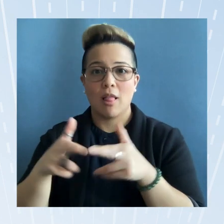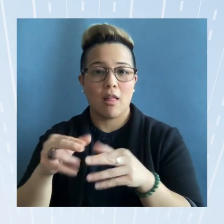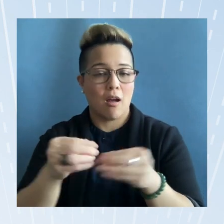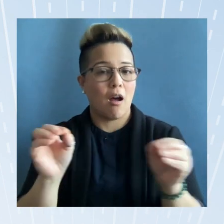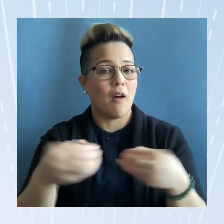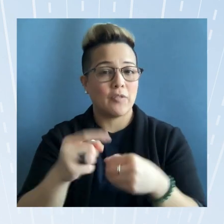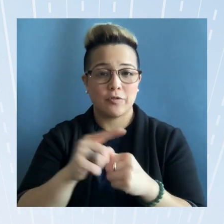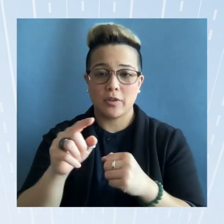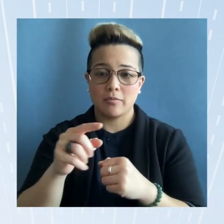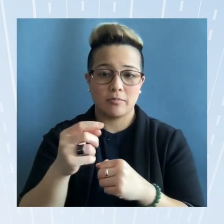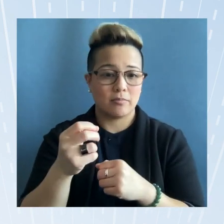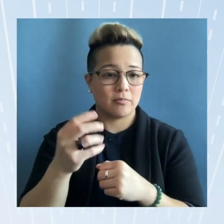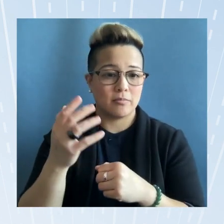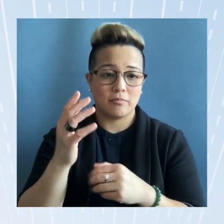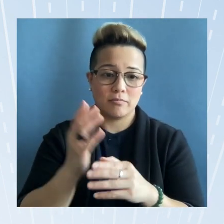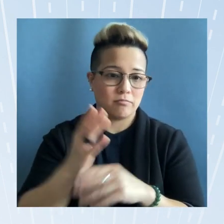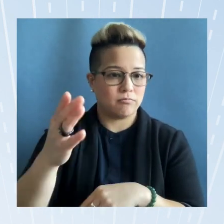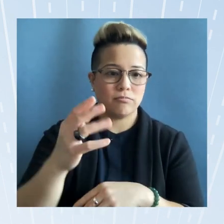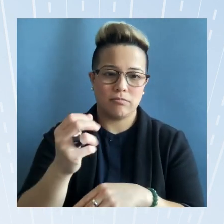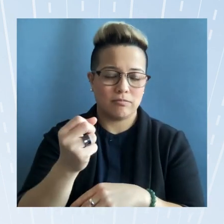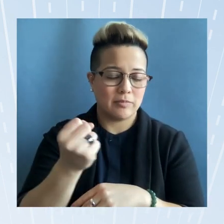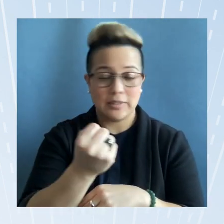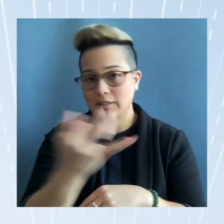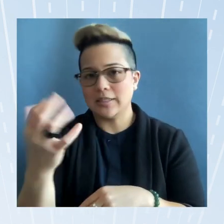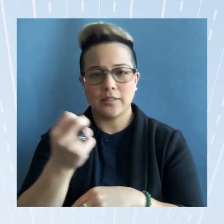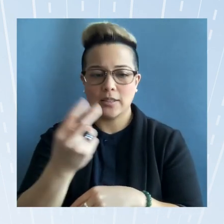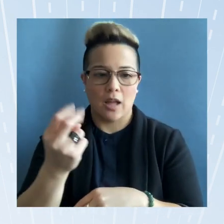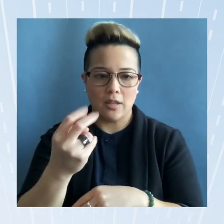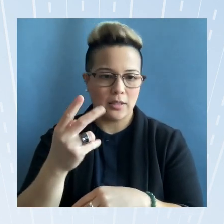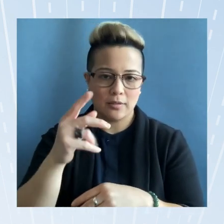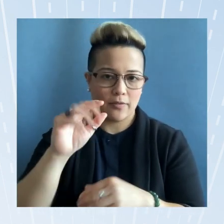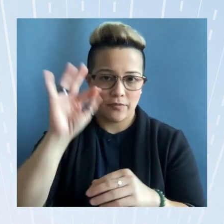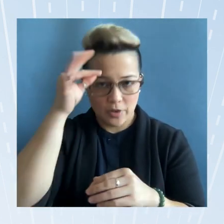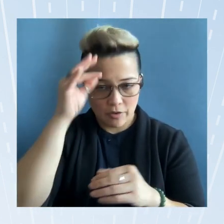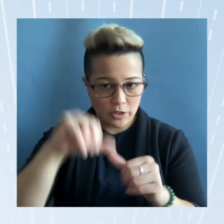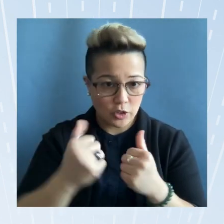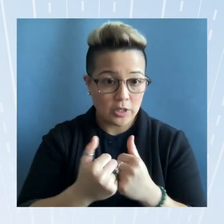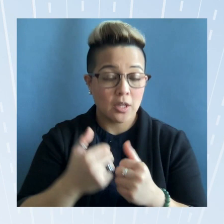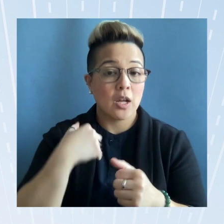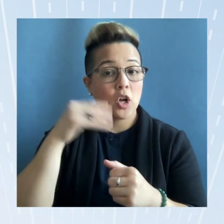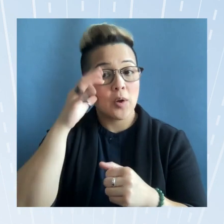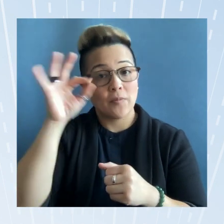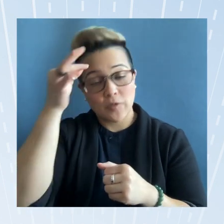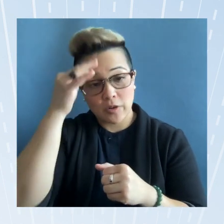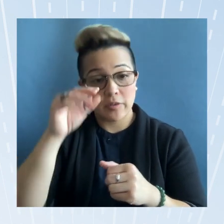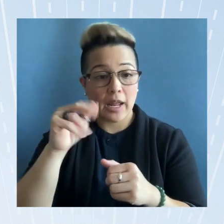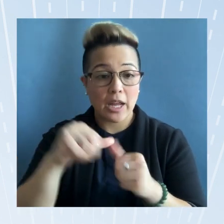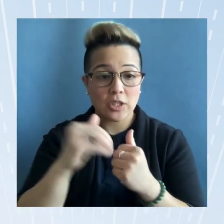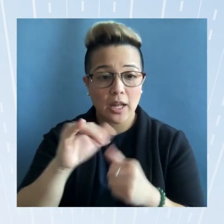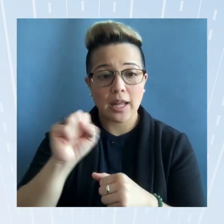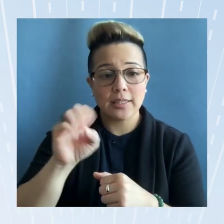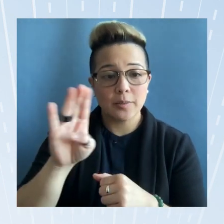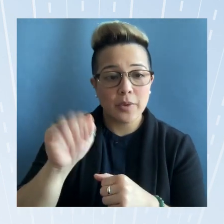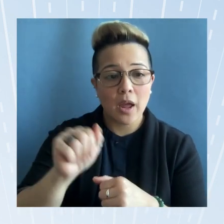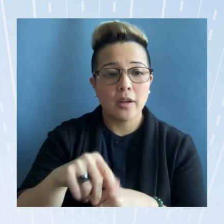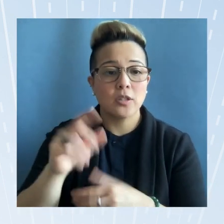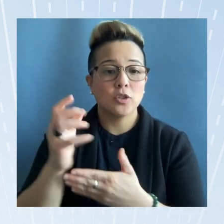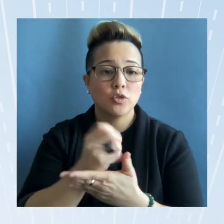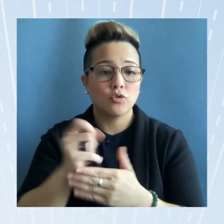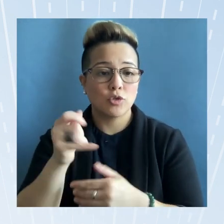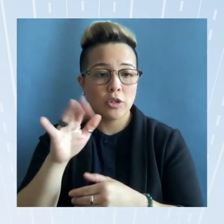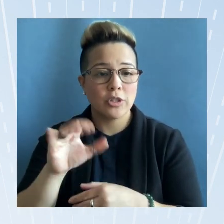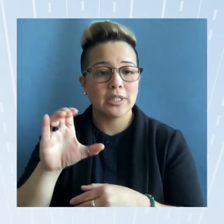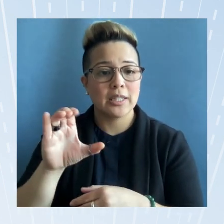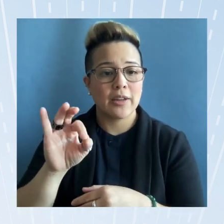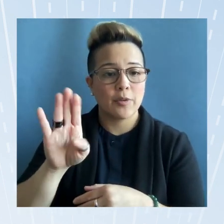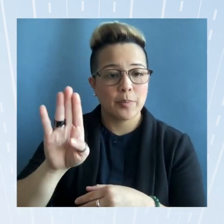dozen federal agencies participants are hearing directly from federal agencies like sba treasury cfbp